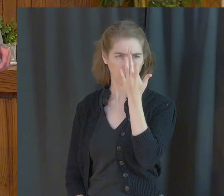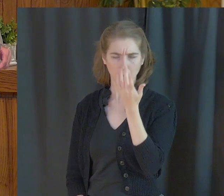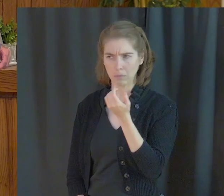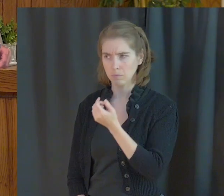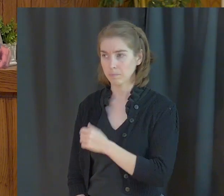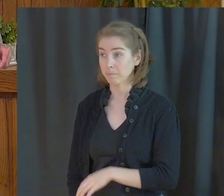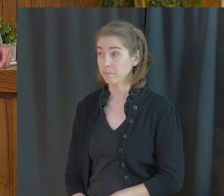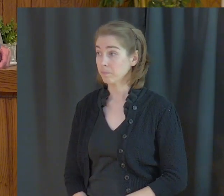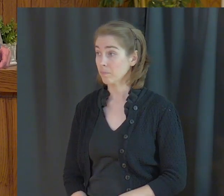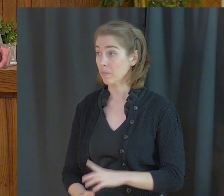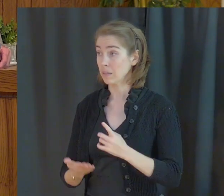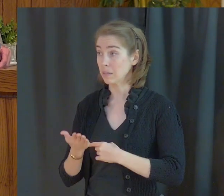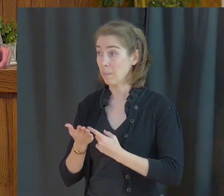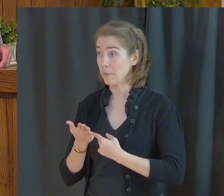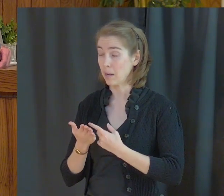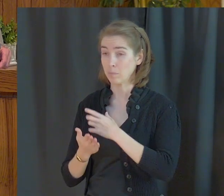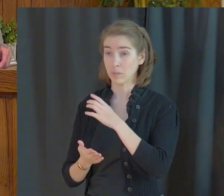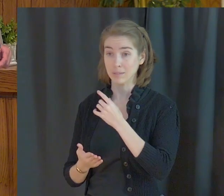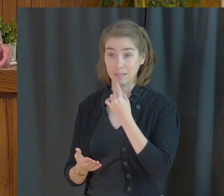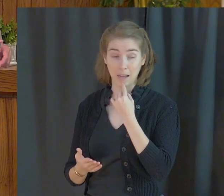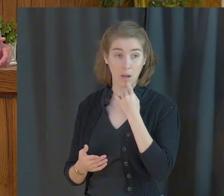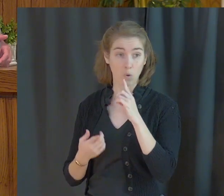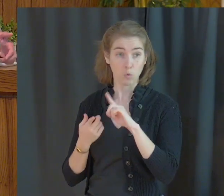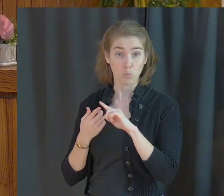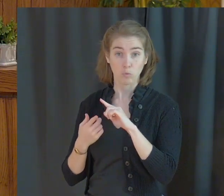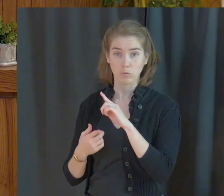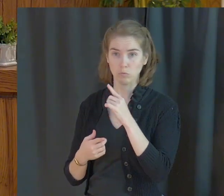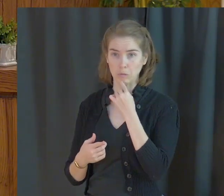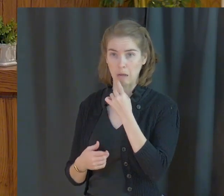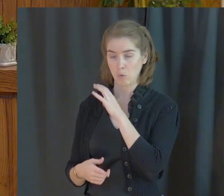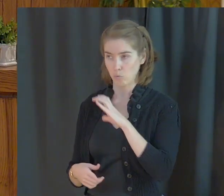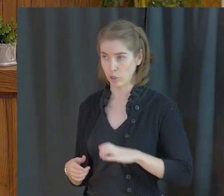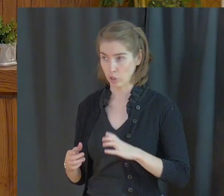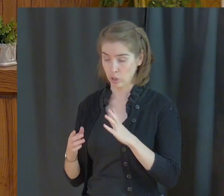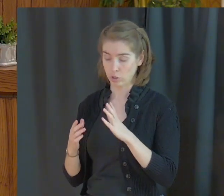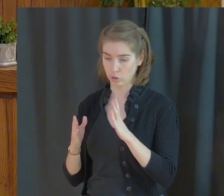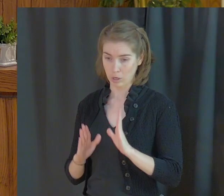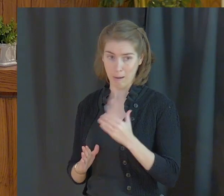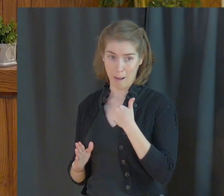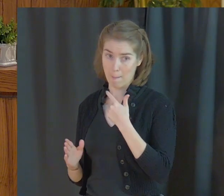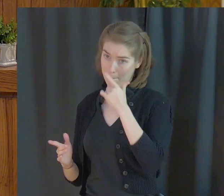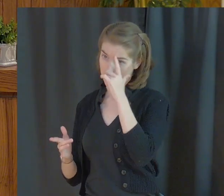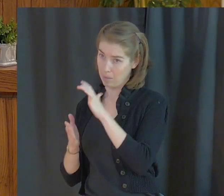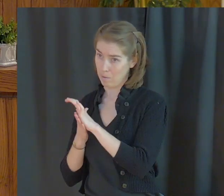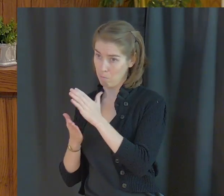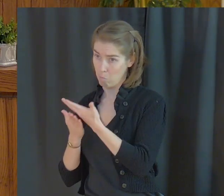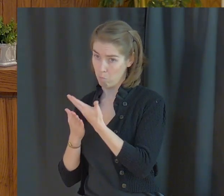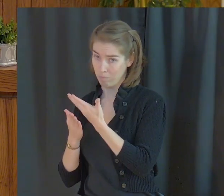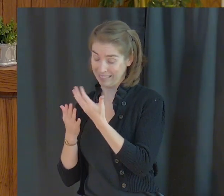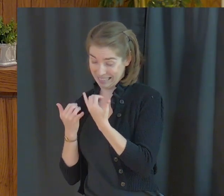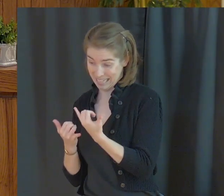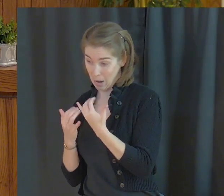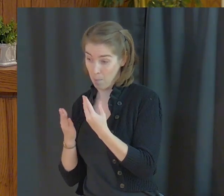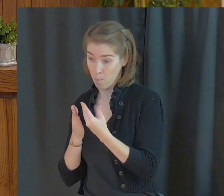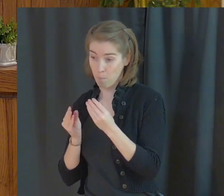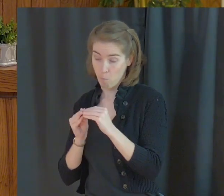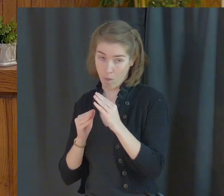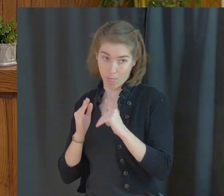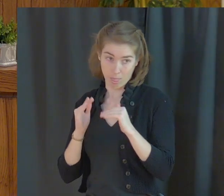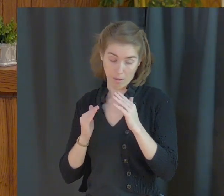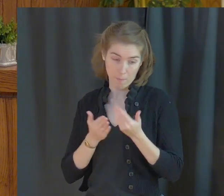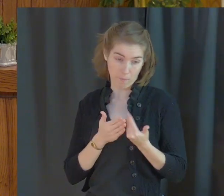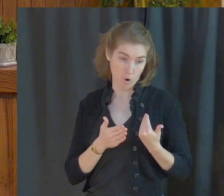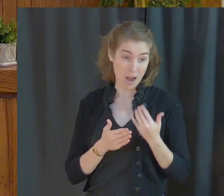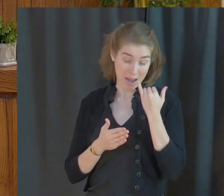Sometimes, saying you're a Christian, and I believe it in the world around us today more than any other time, if you say you are a